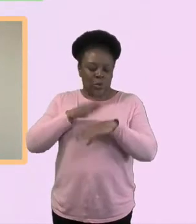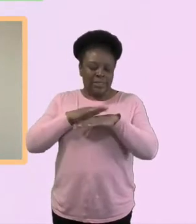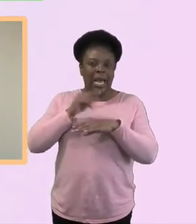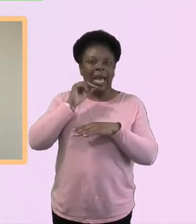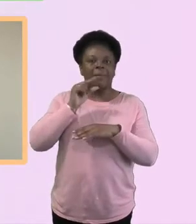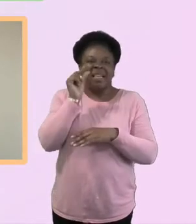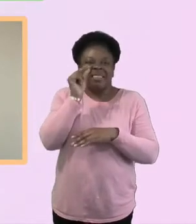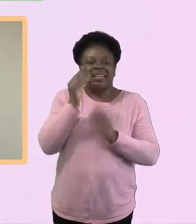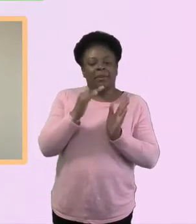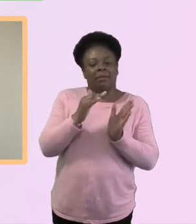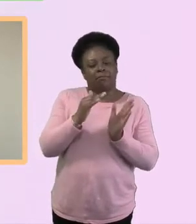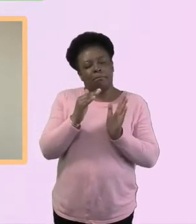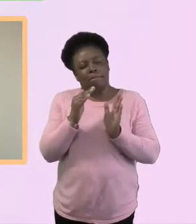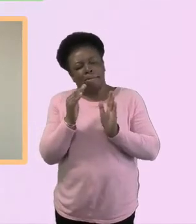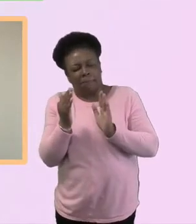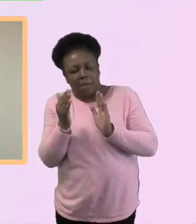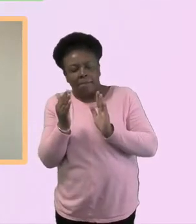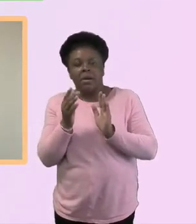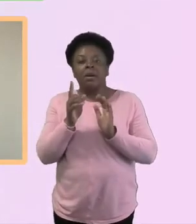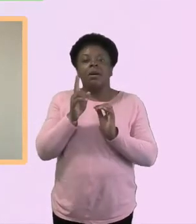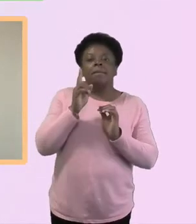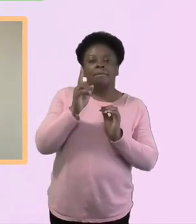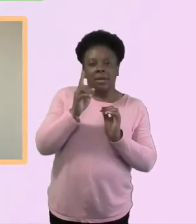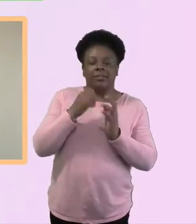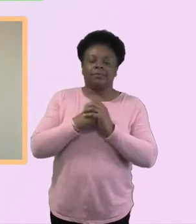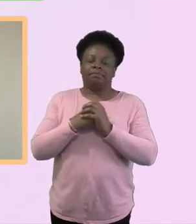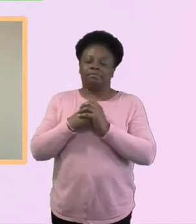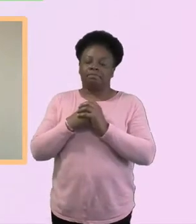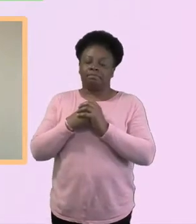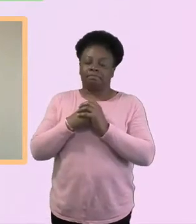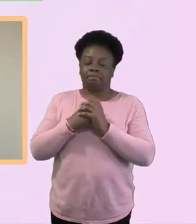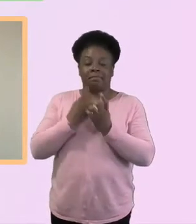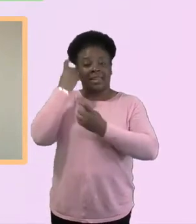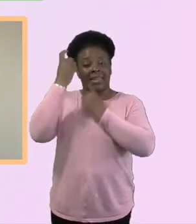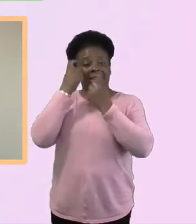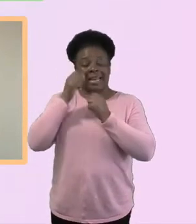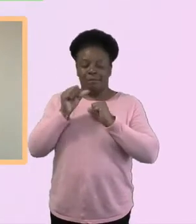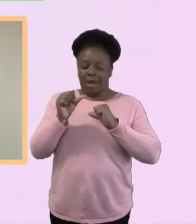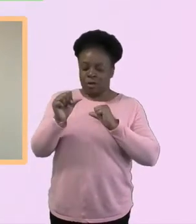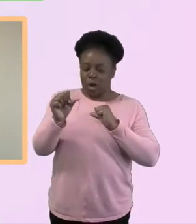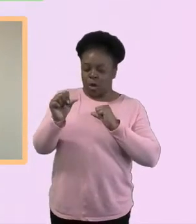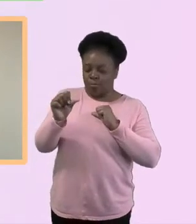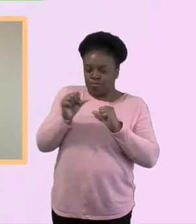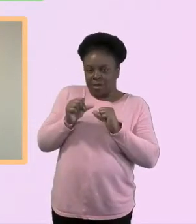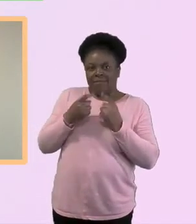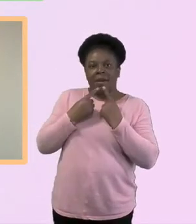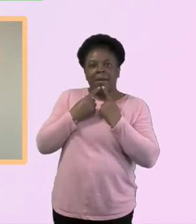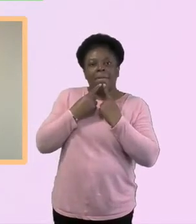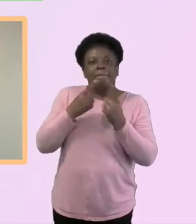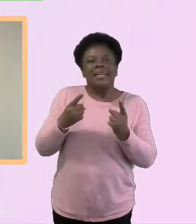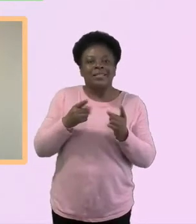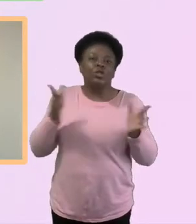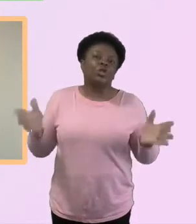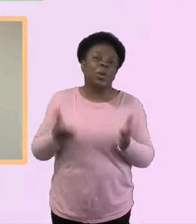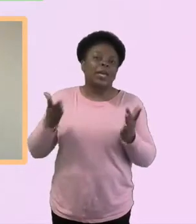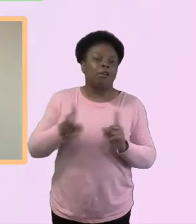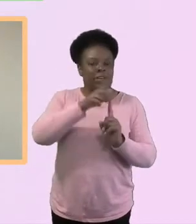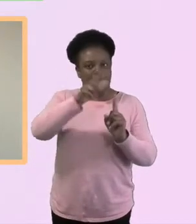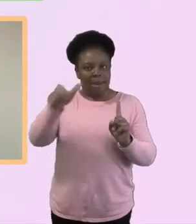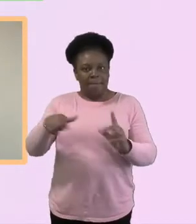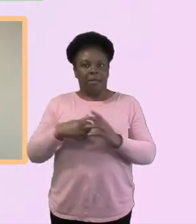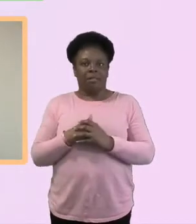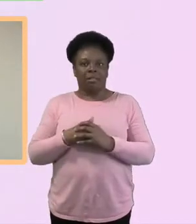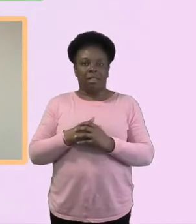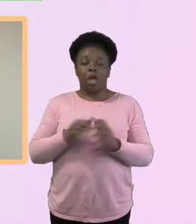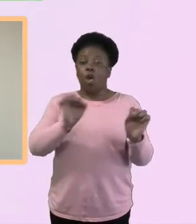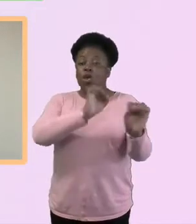minutes late, but not too many. If you could give a short message of encouragement to everyone listening, what would